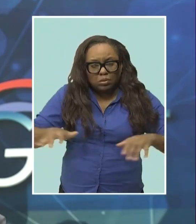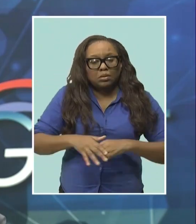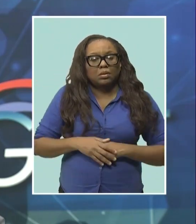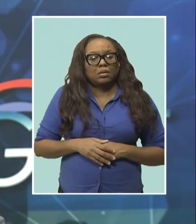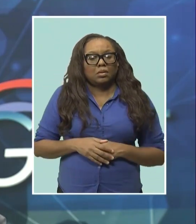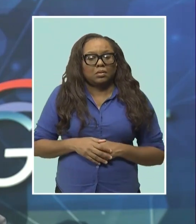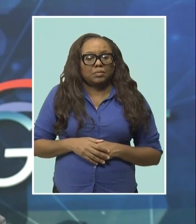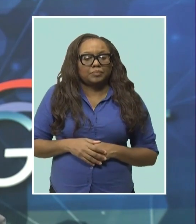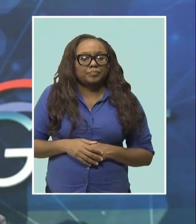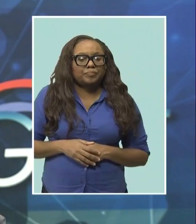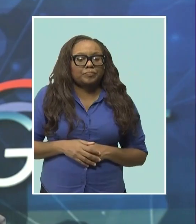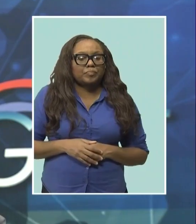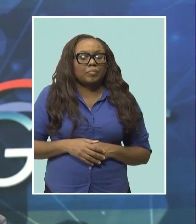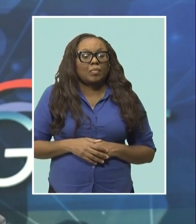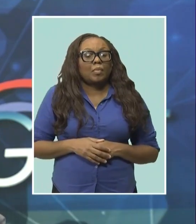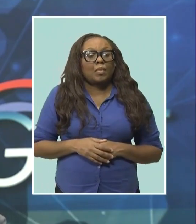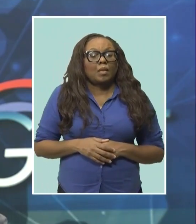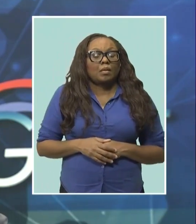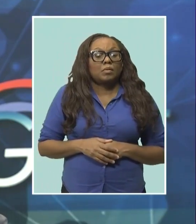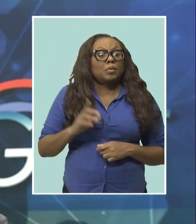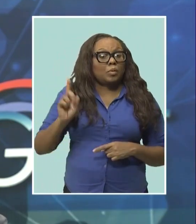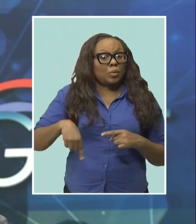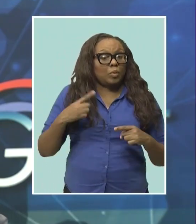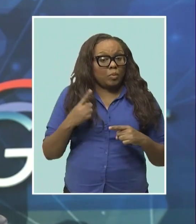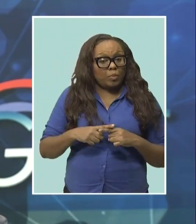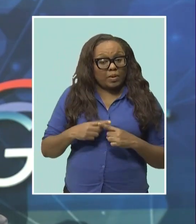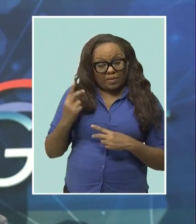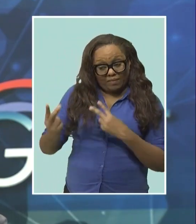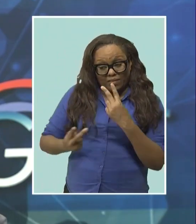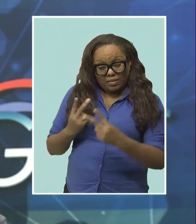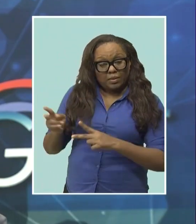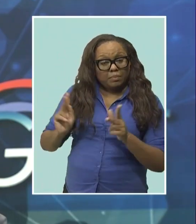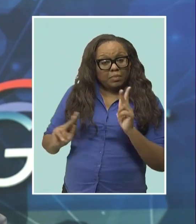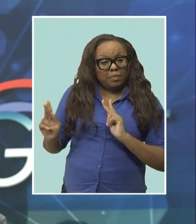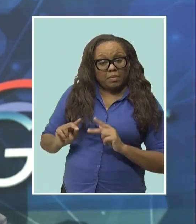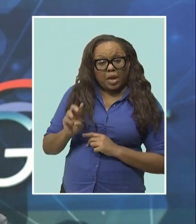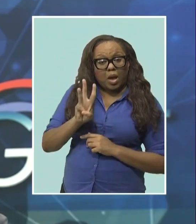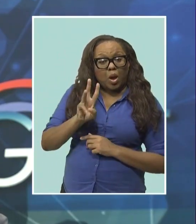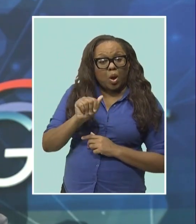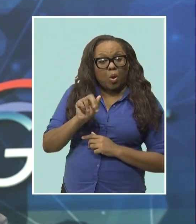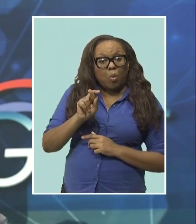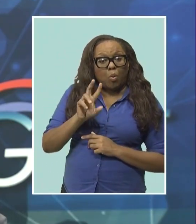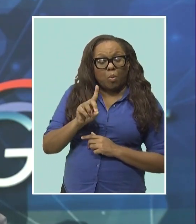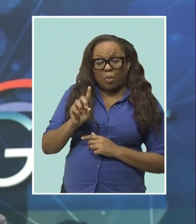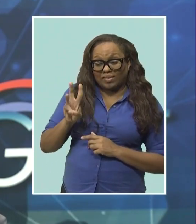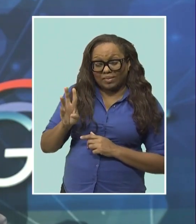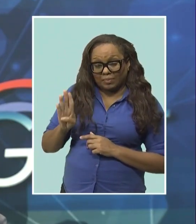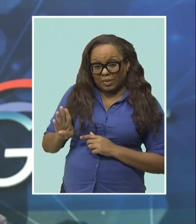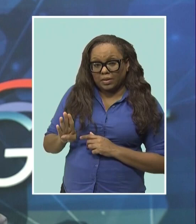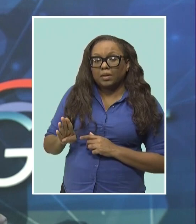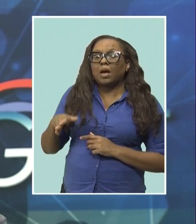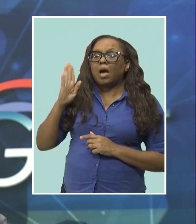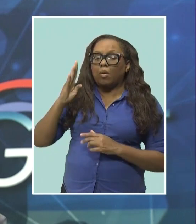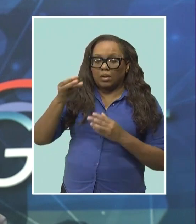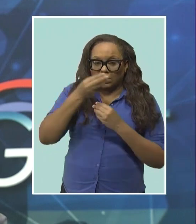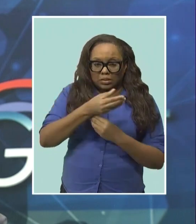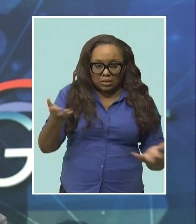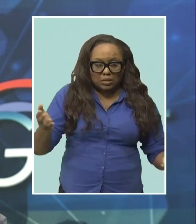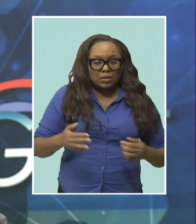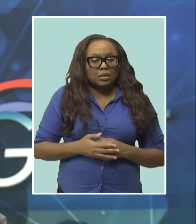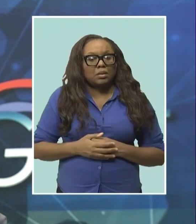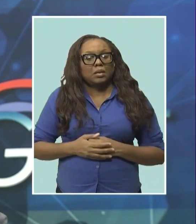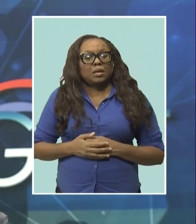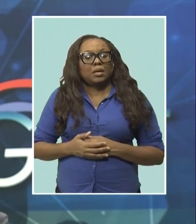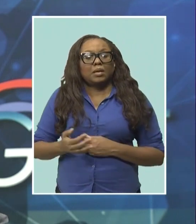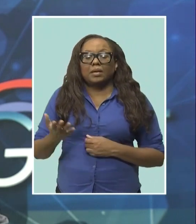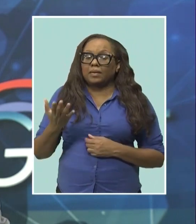public will be informed as to when visits will resume on Ward 6B. Any inconvenience caused to family members and